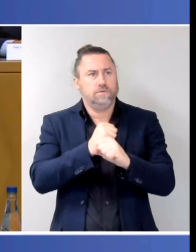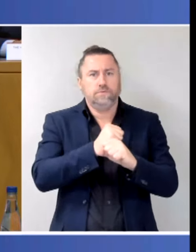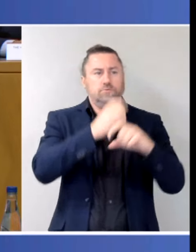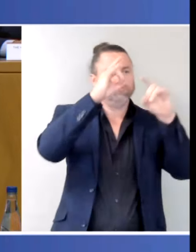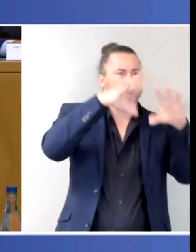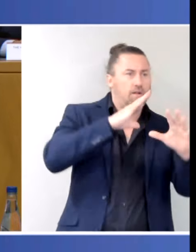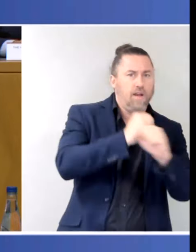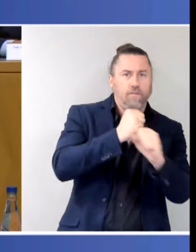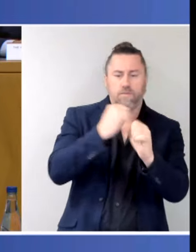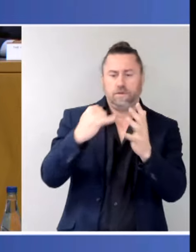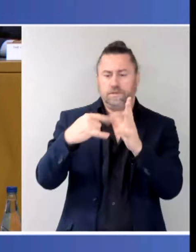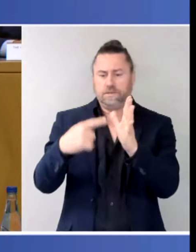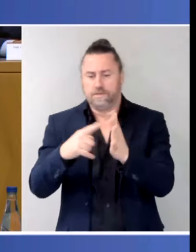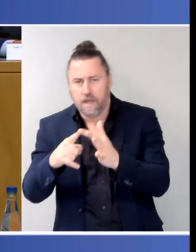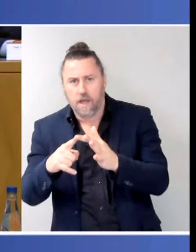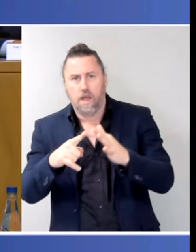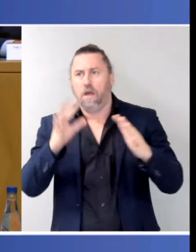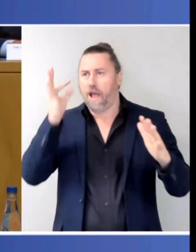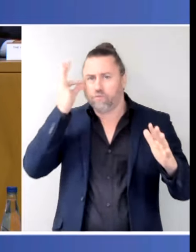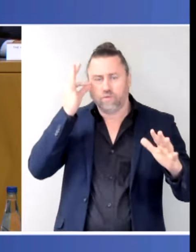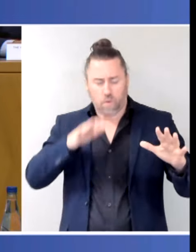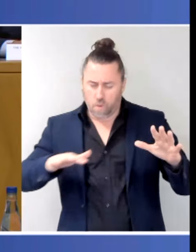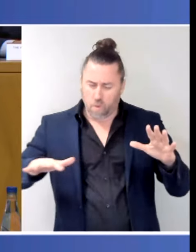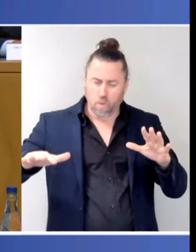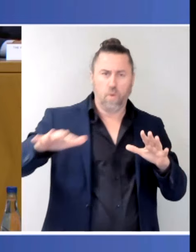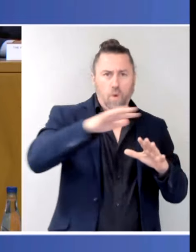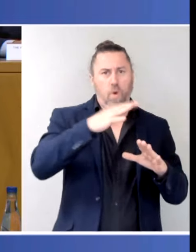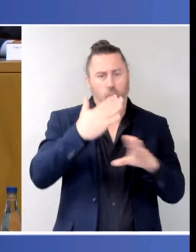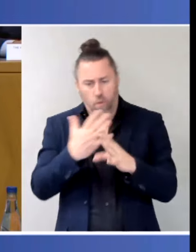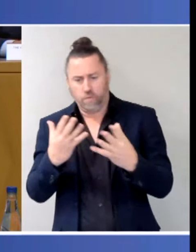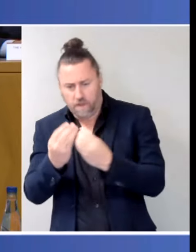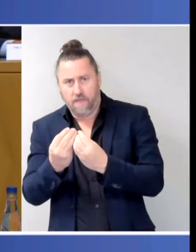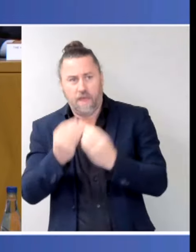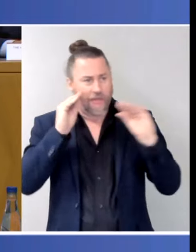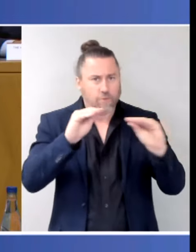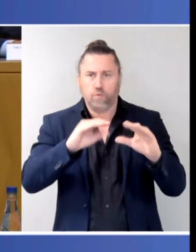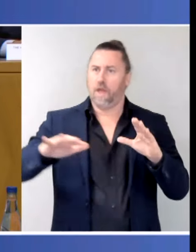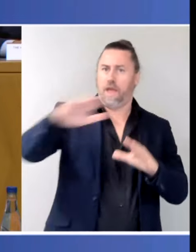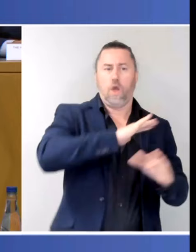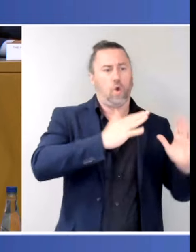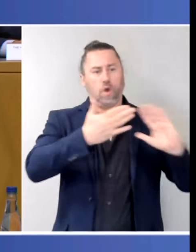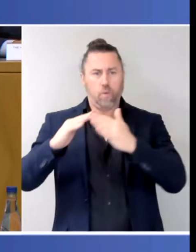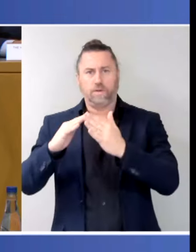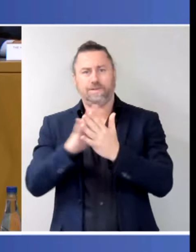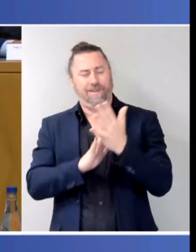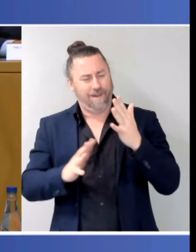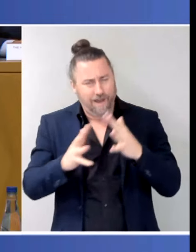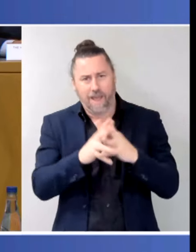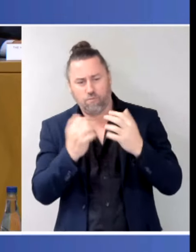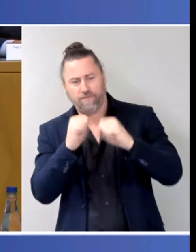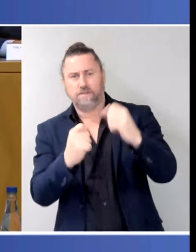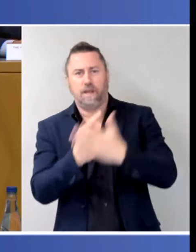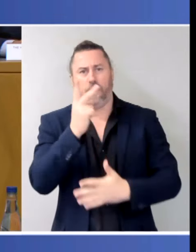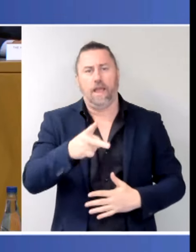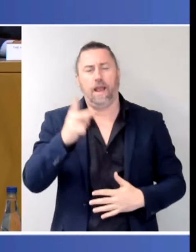part of our society. Today we discussed how we can accelerate change under the National Plan. We